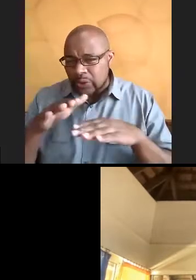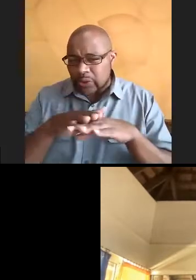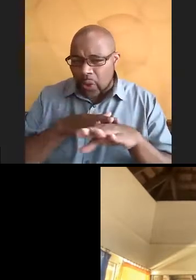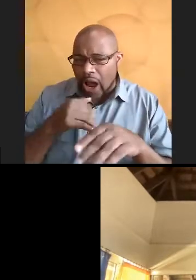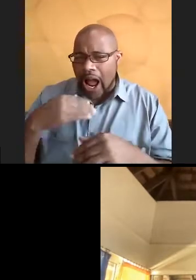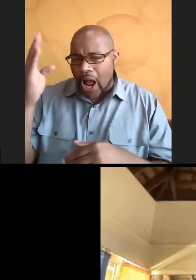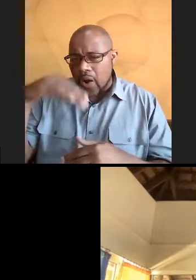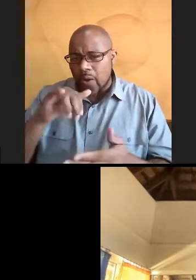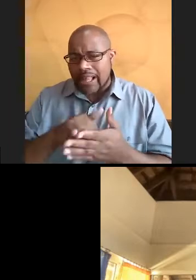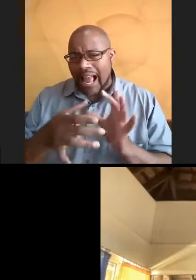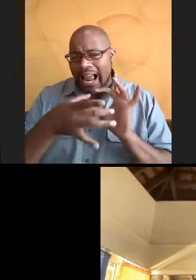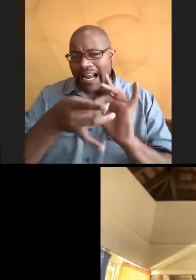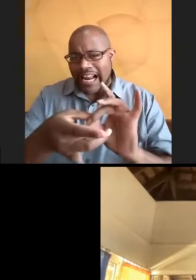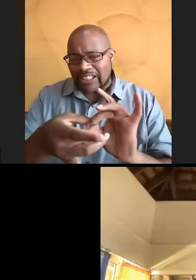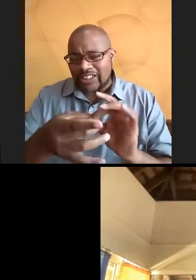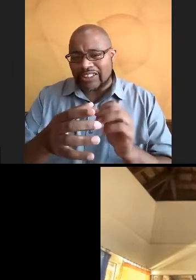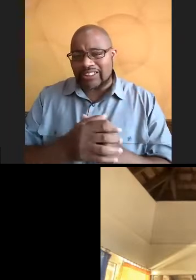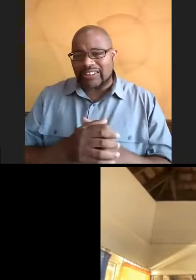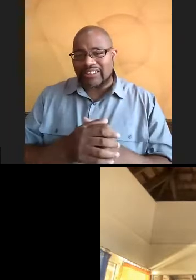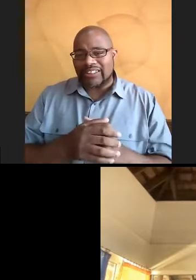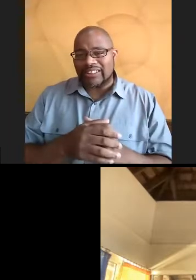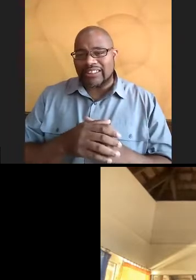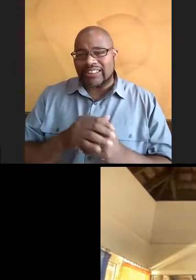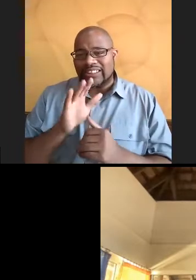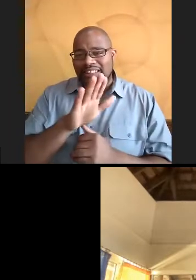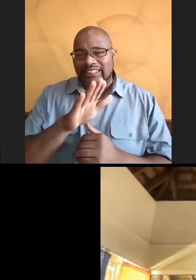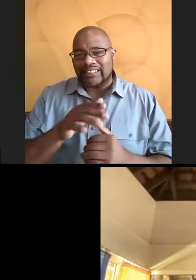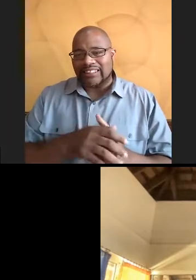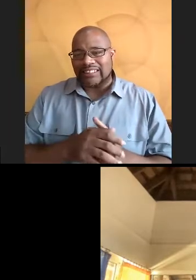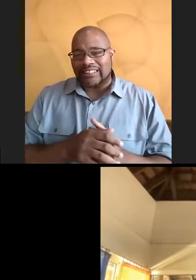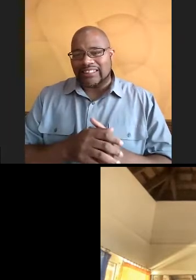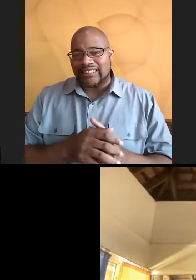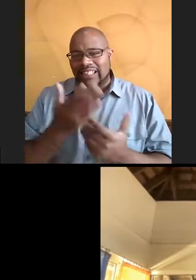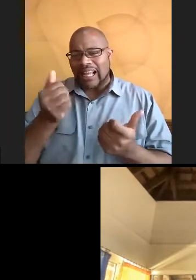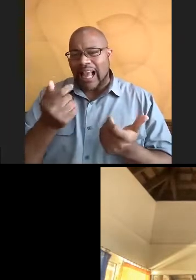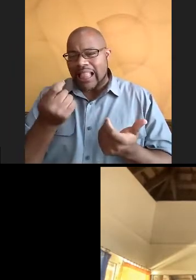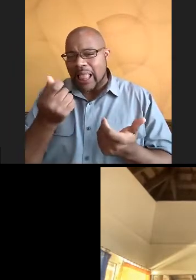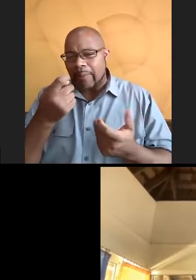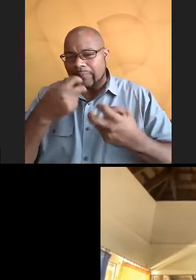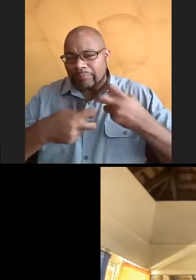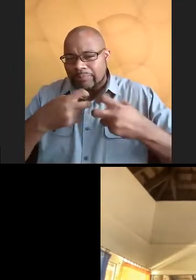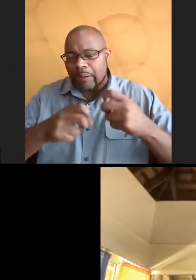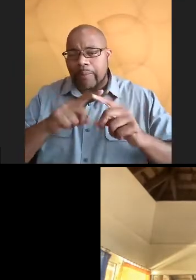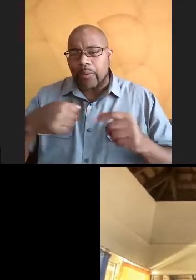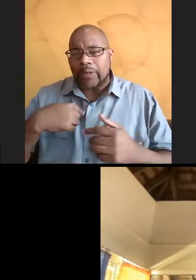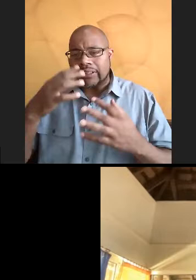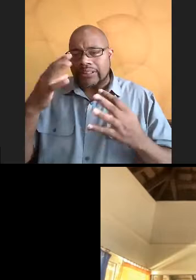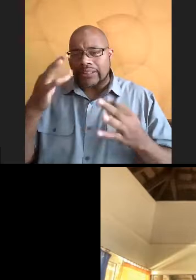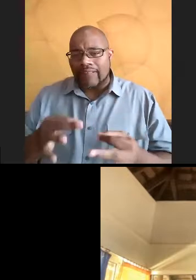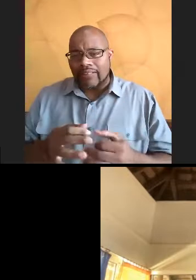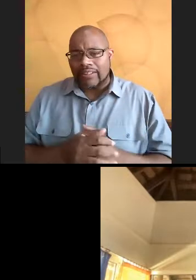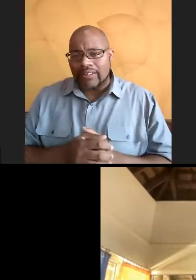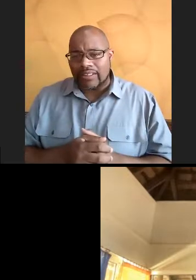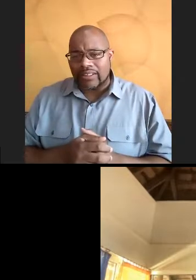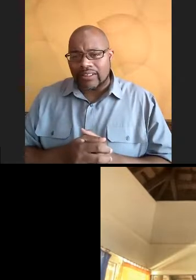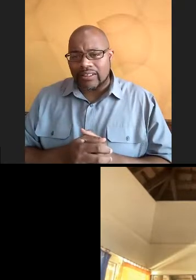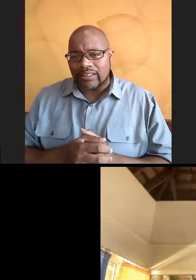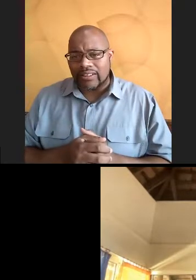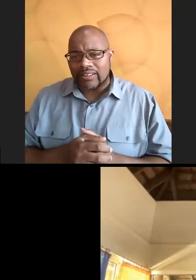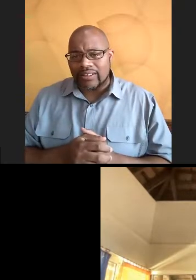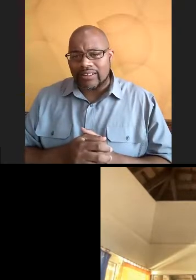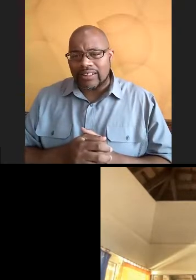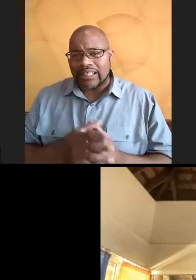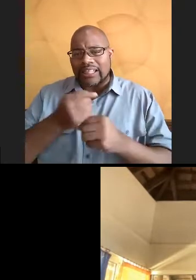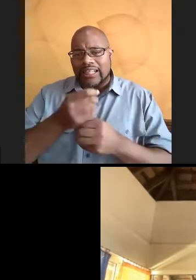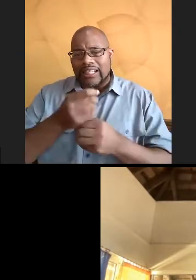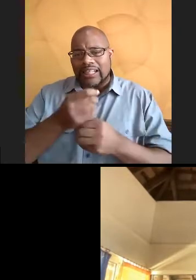know the connection, um, and Ray can be spotty. Um, but we definitely make sure we're getting the information